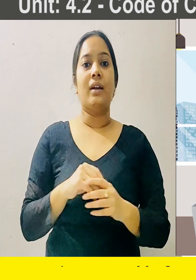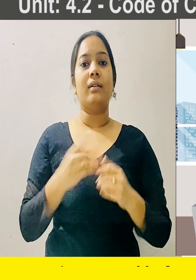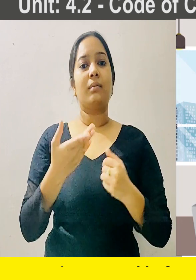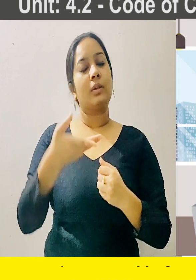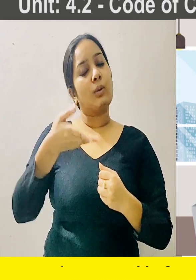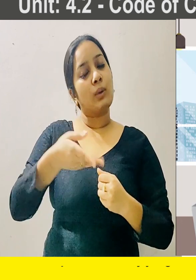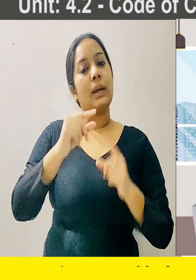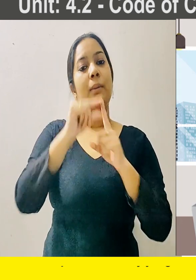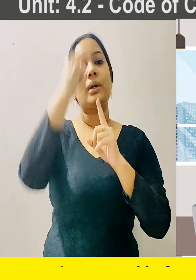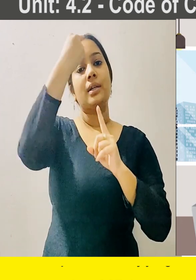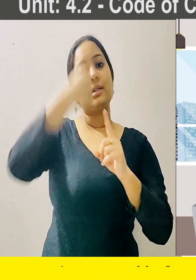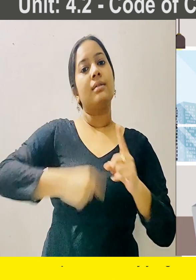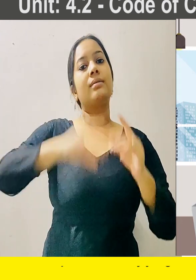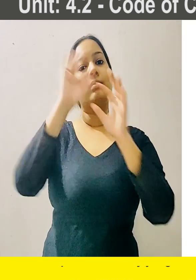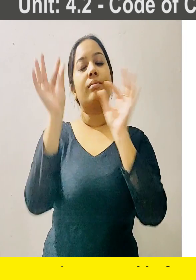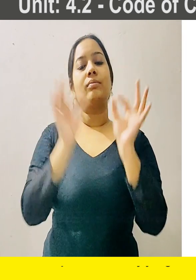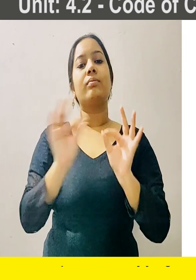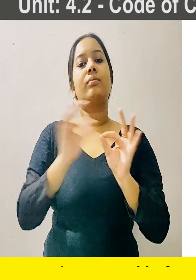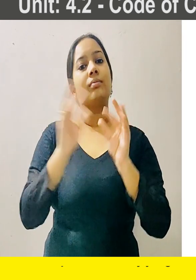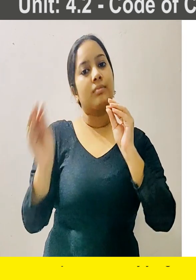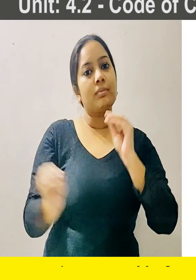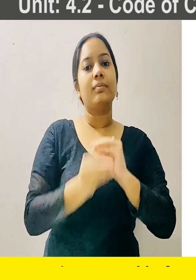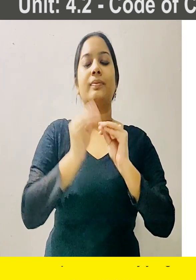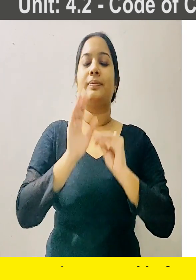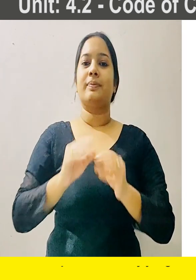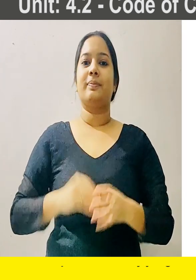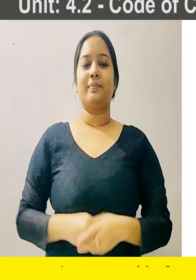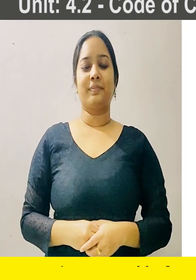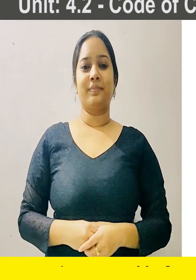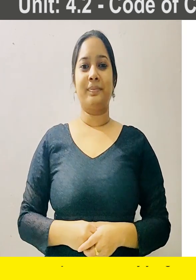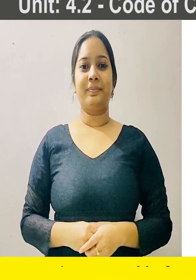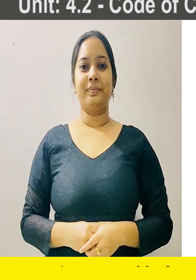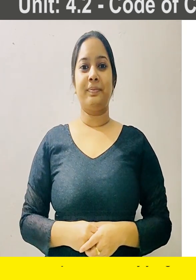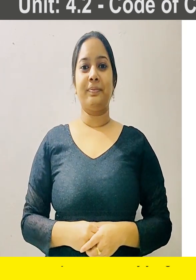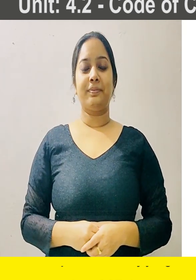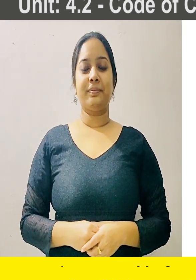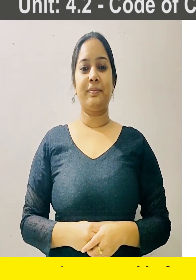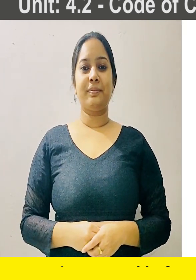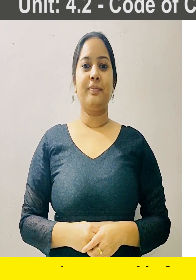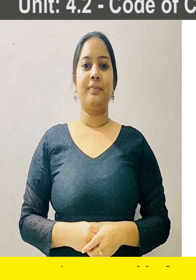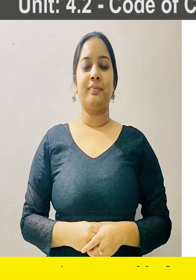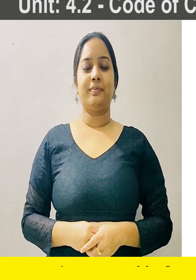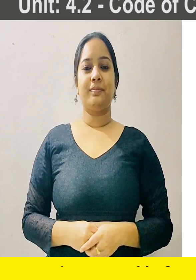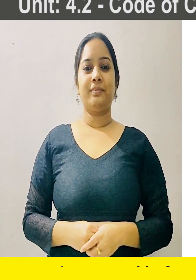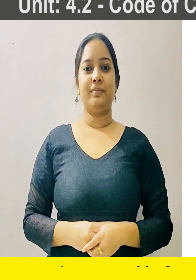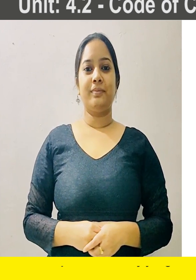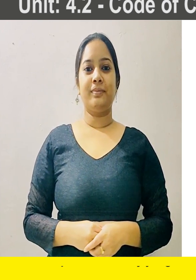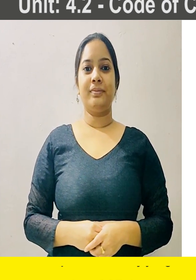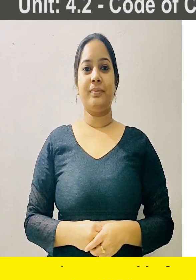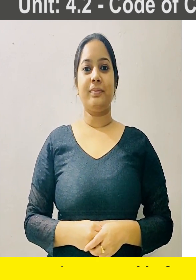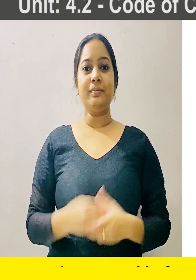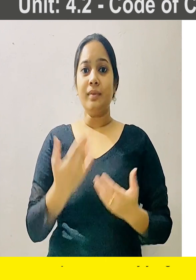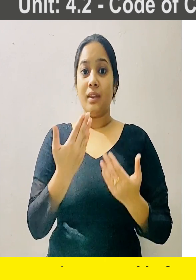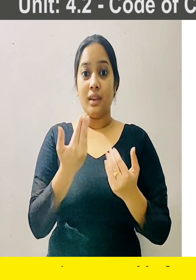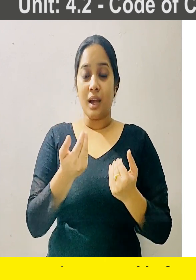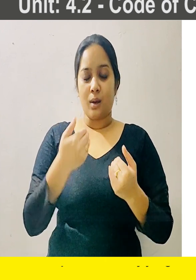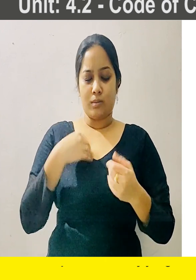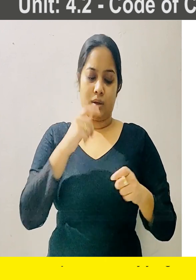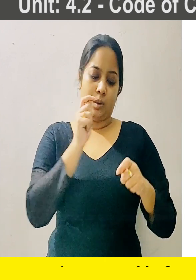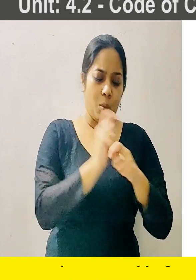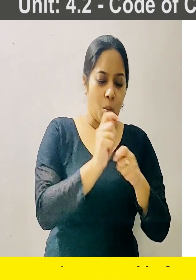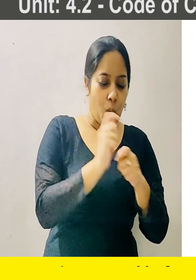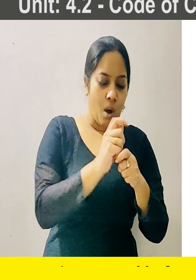care of. One of them is personal grooming. You will be liked or disliked